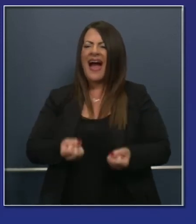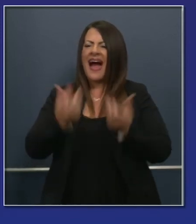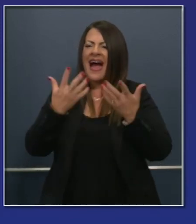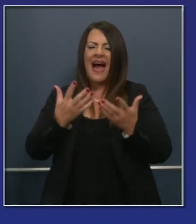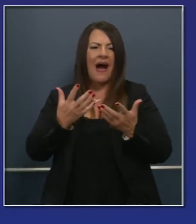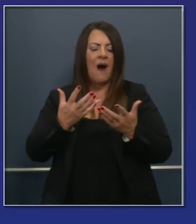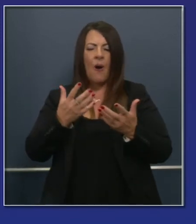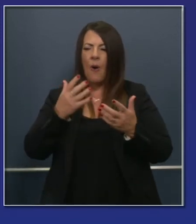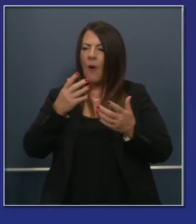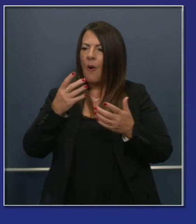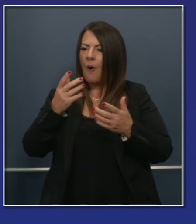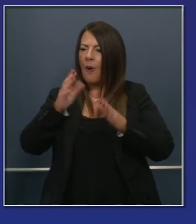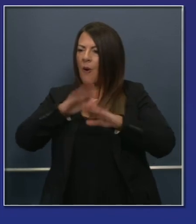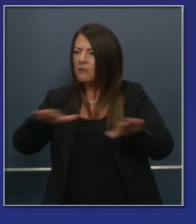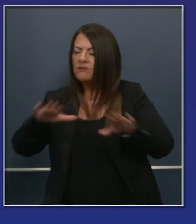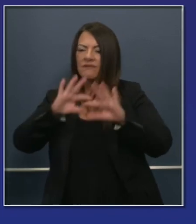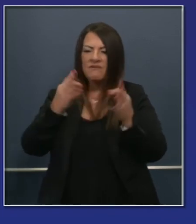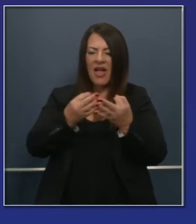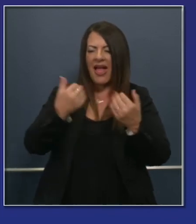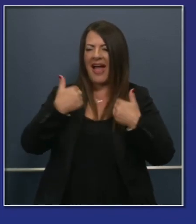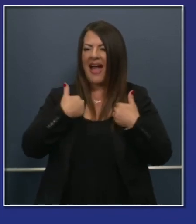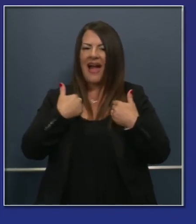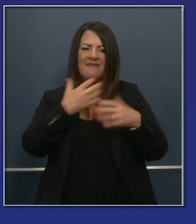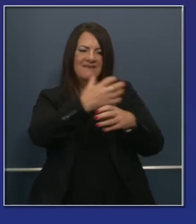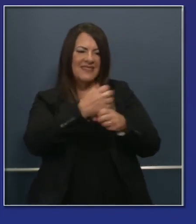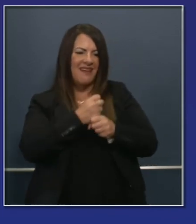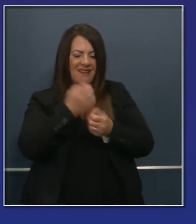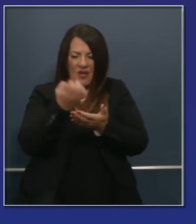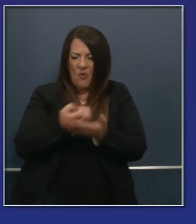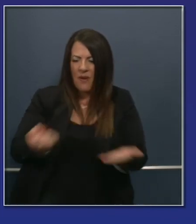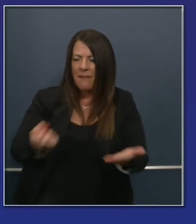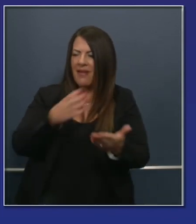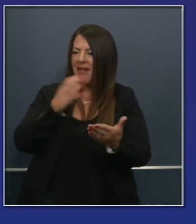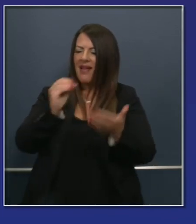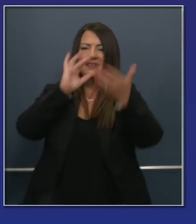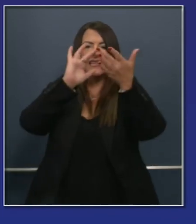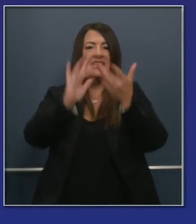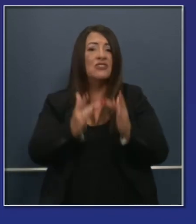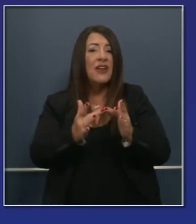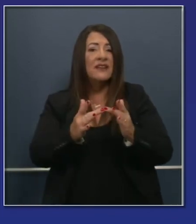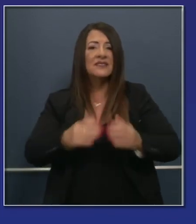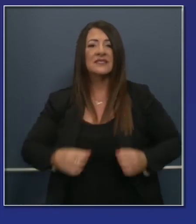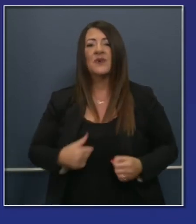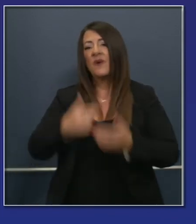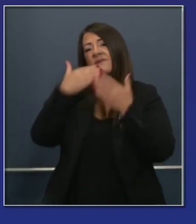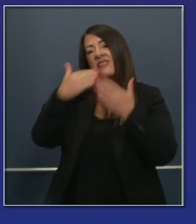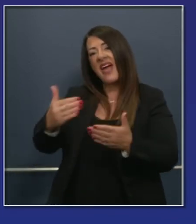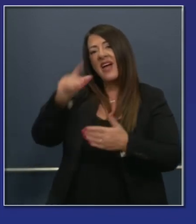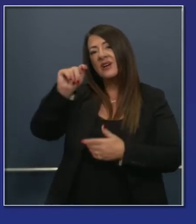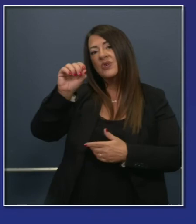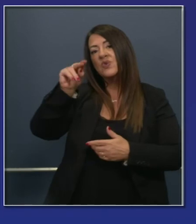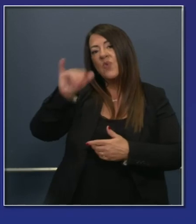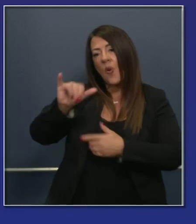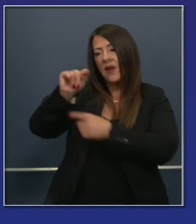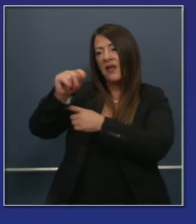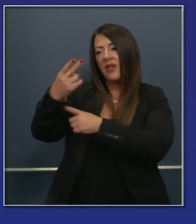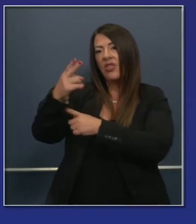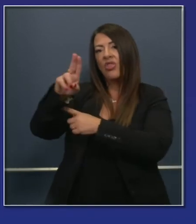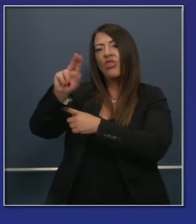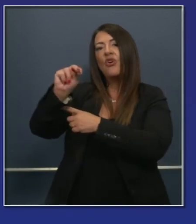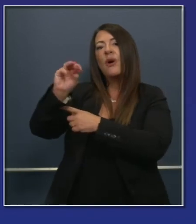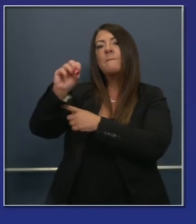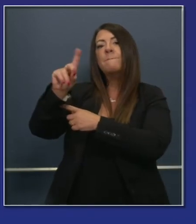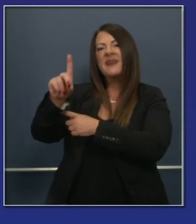devices and hotspots I've talked on multiple occasions in the past I want to thank Tony Thurman and his digital divide